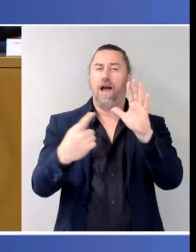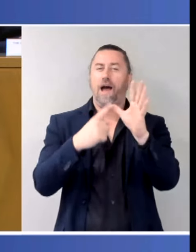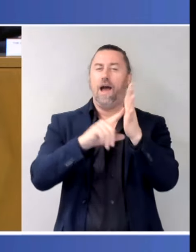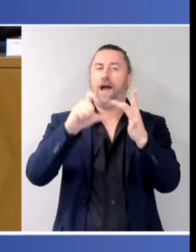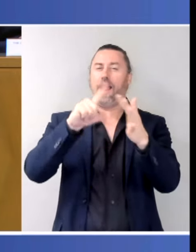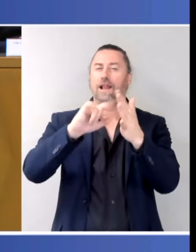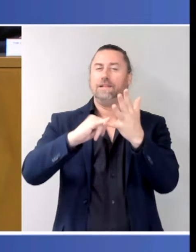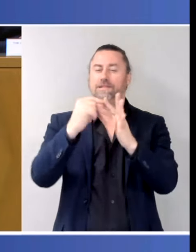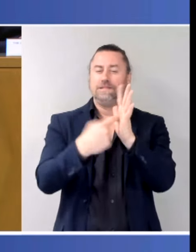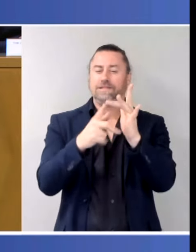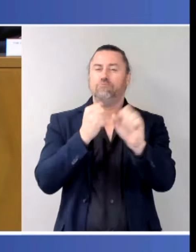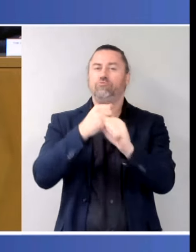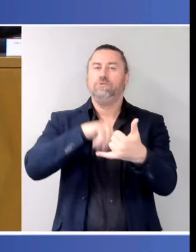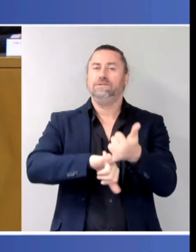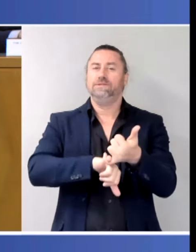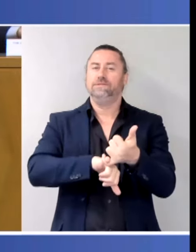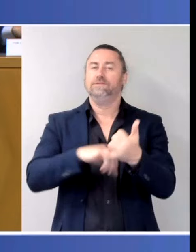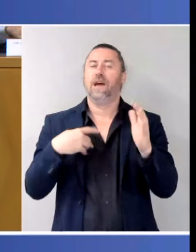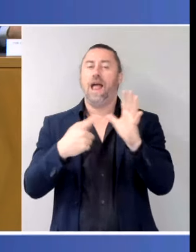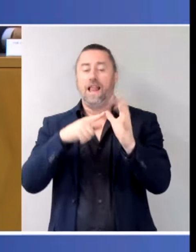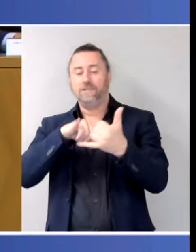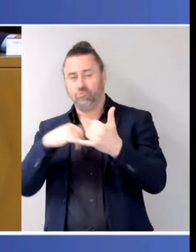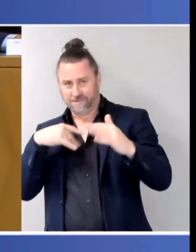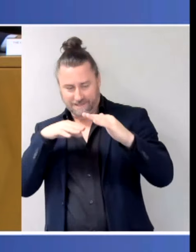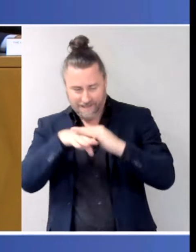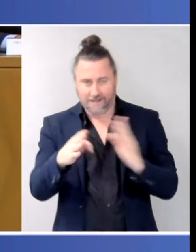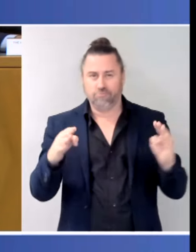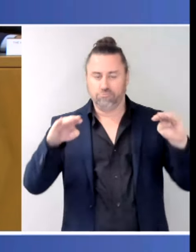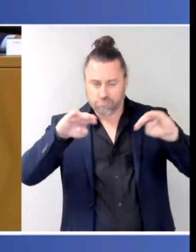So there are specific funding available there.